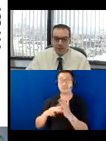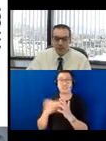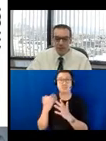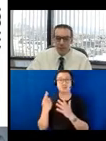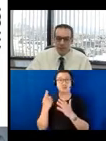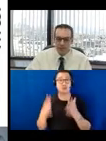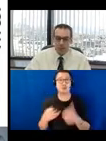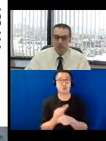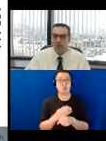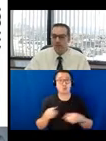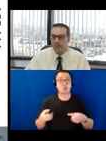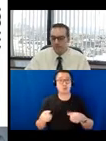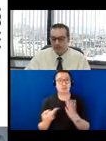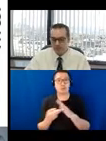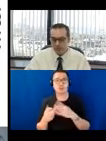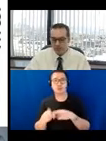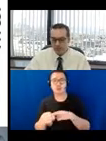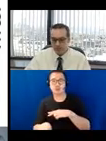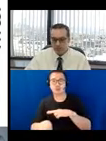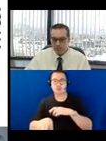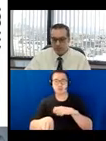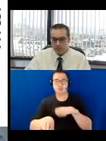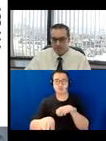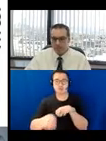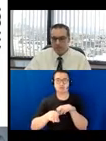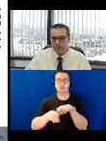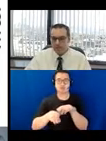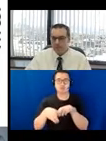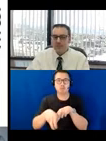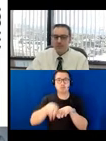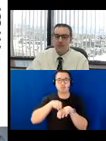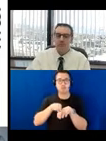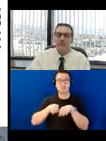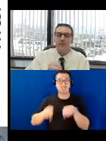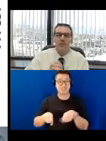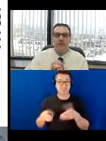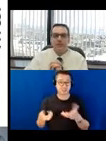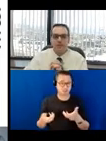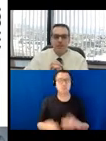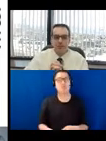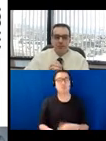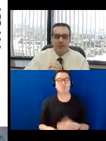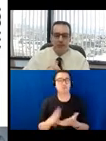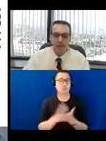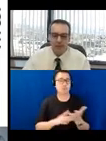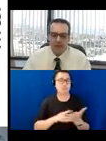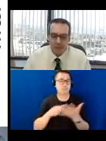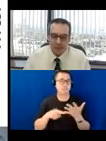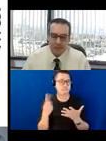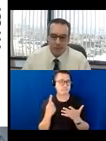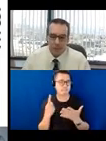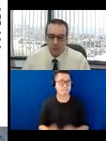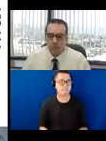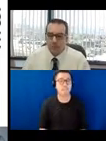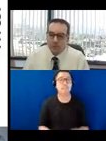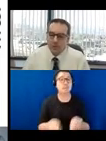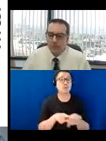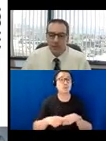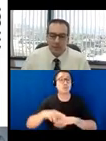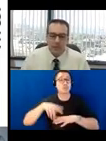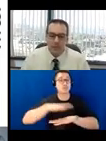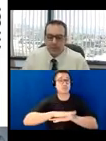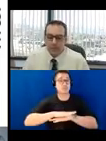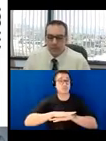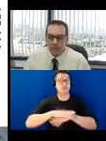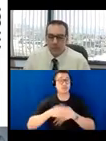every bench, but some should have some of these features. Specific to the provision of accessible tables, when determining